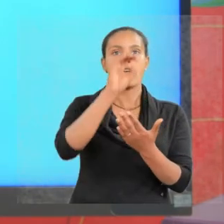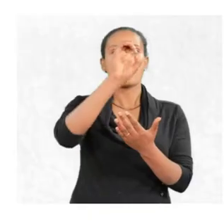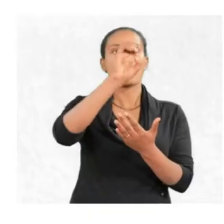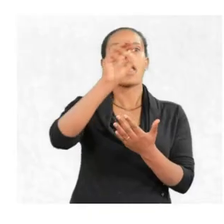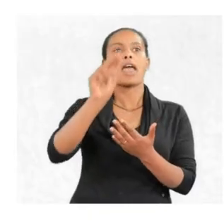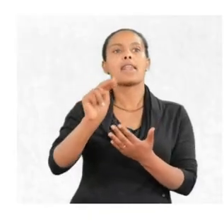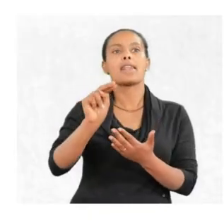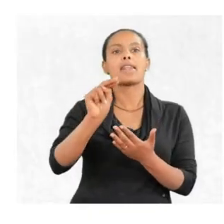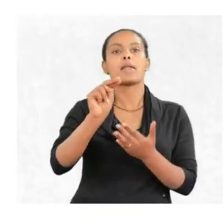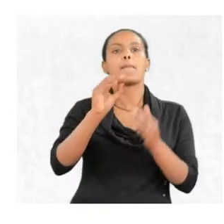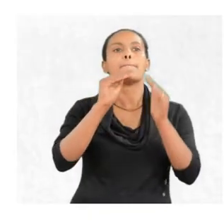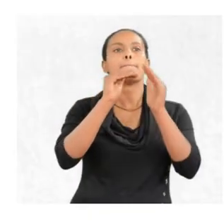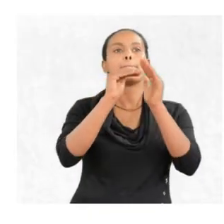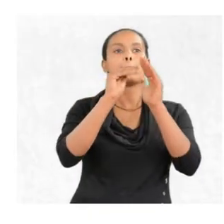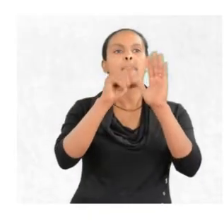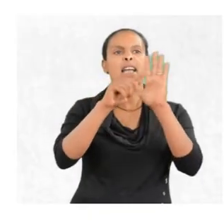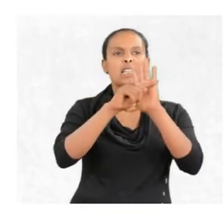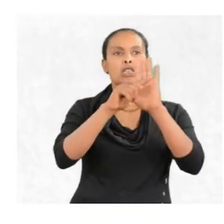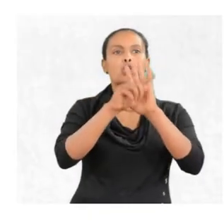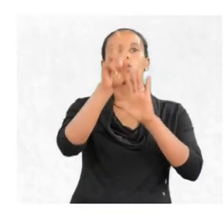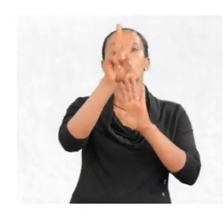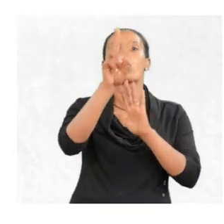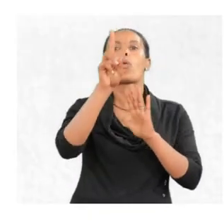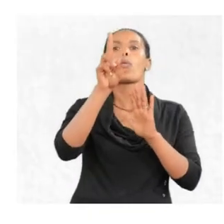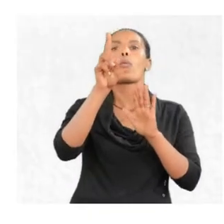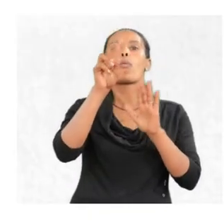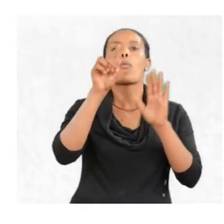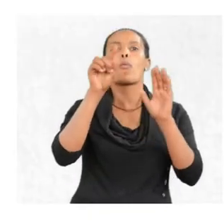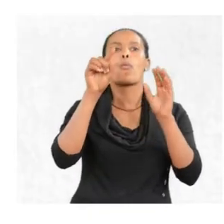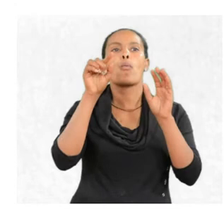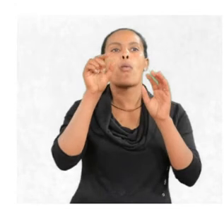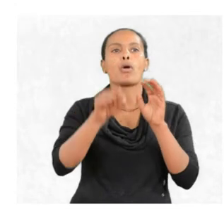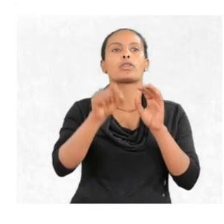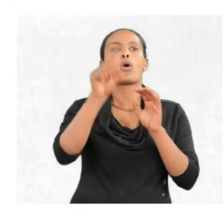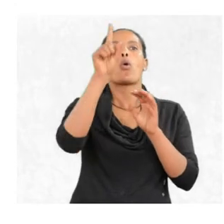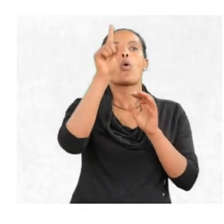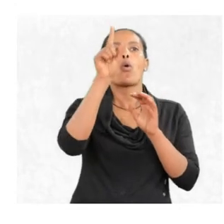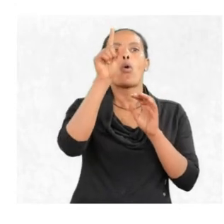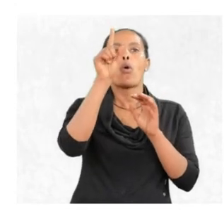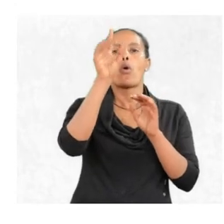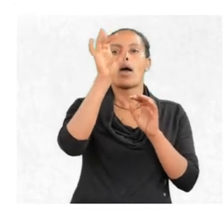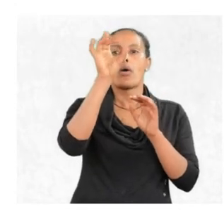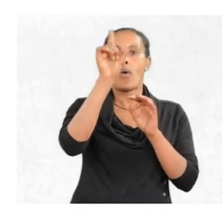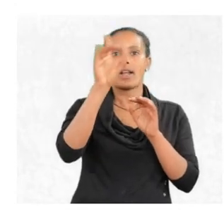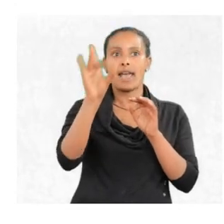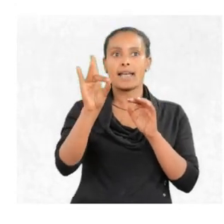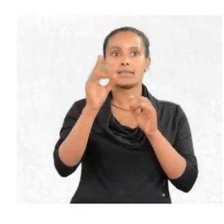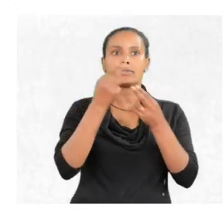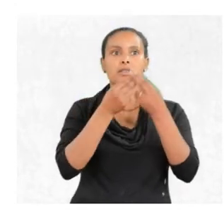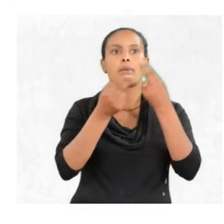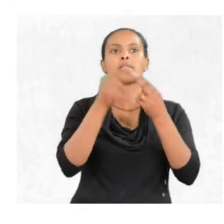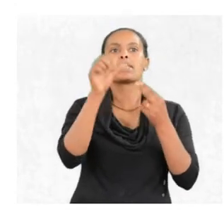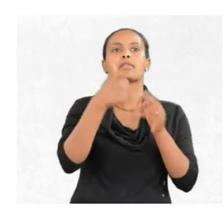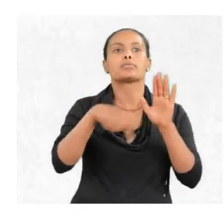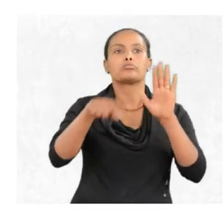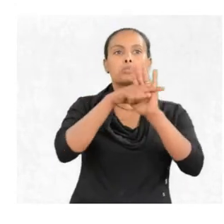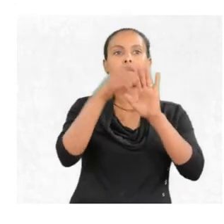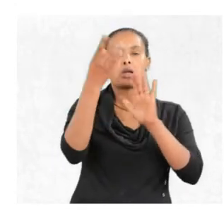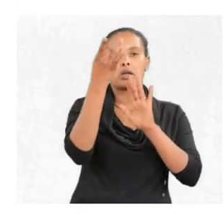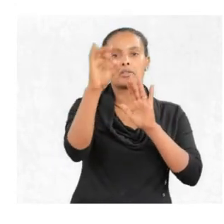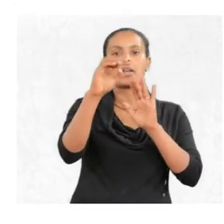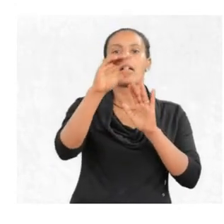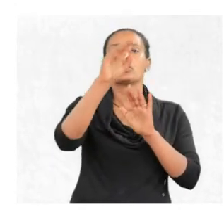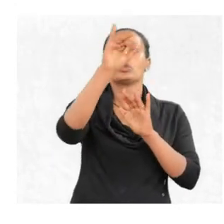equal minus two point one, eight times ten raised to minus 18 joule divided by N